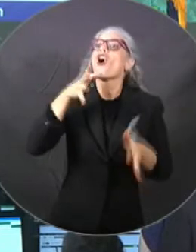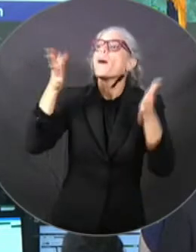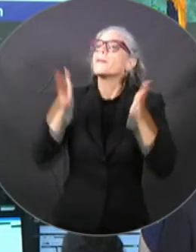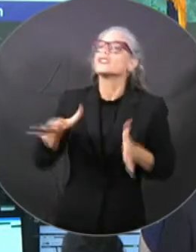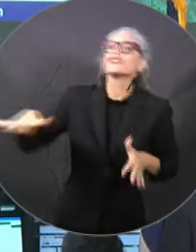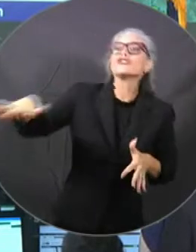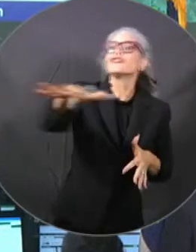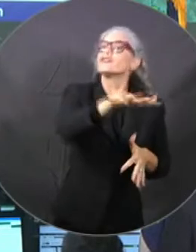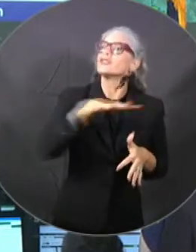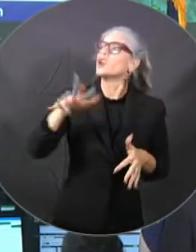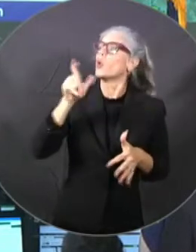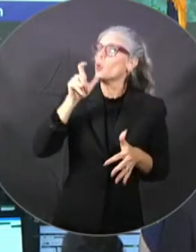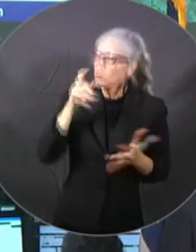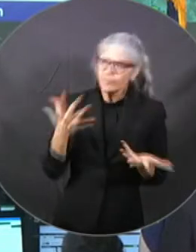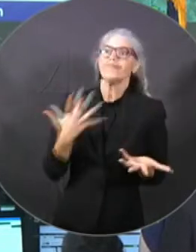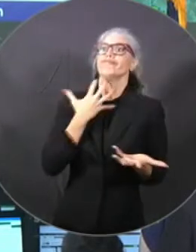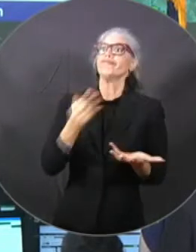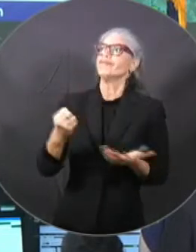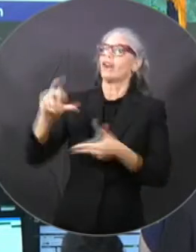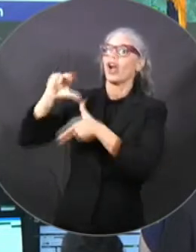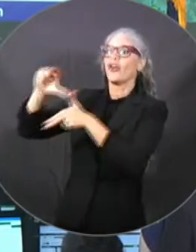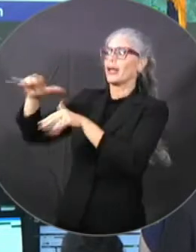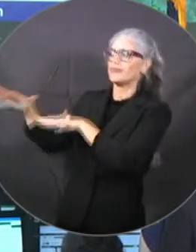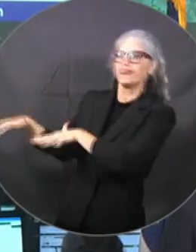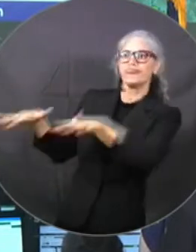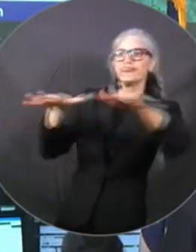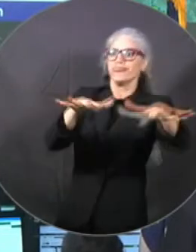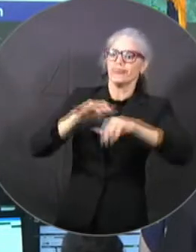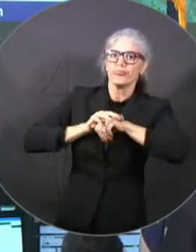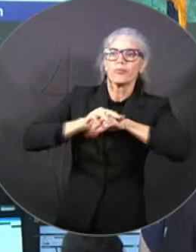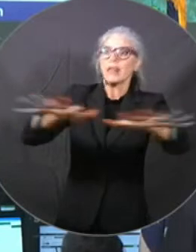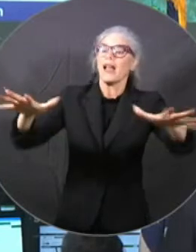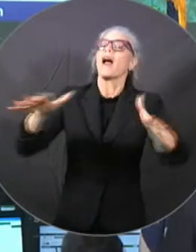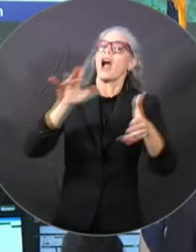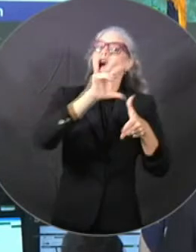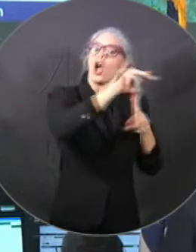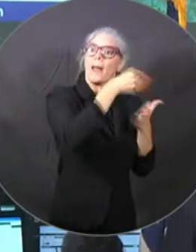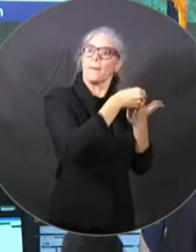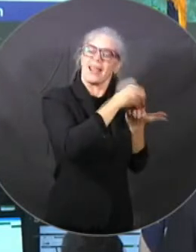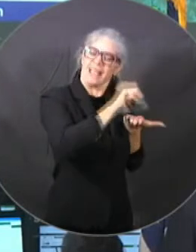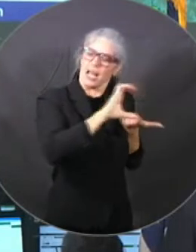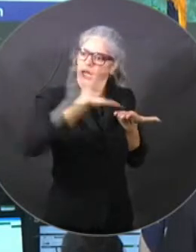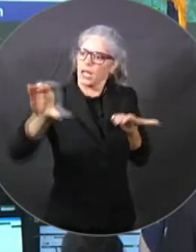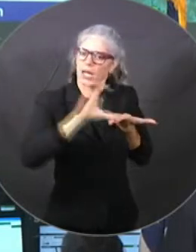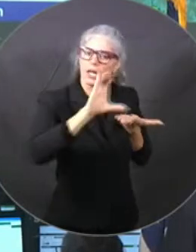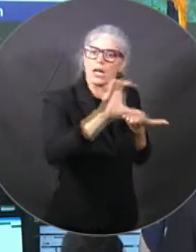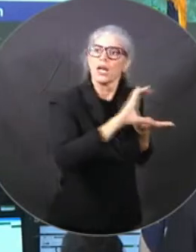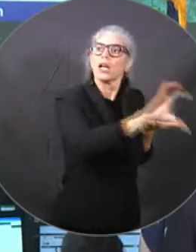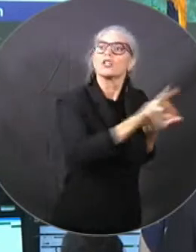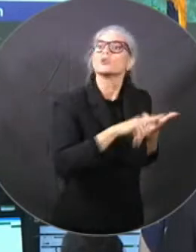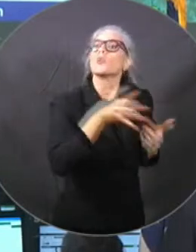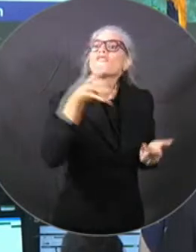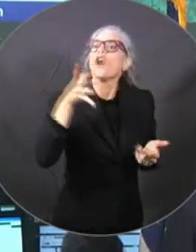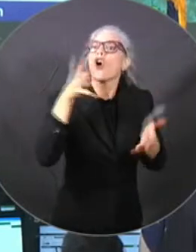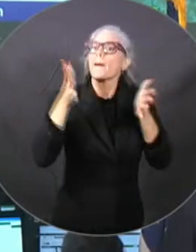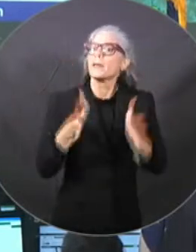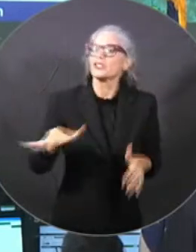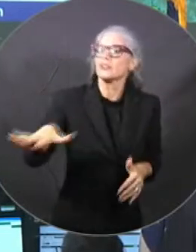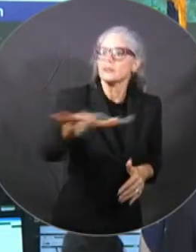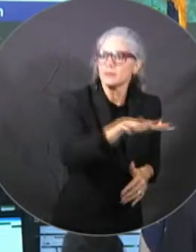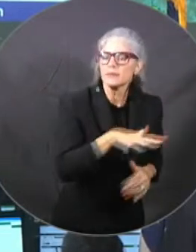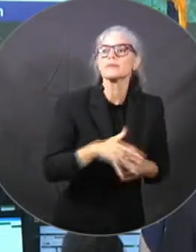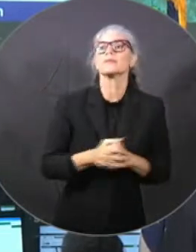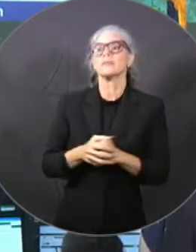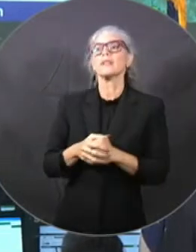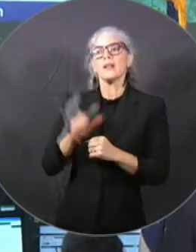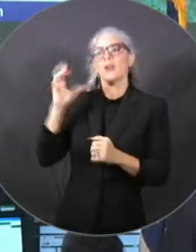these commodities online and we need to make sure we protect our supply chain. And again, governor, this governor is very well prepared